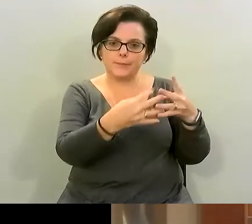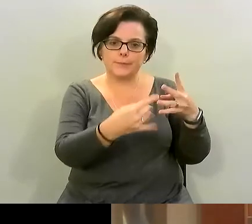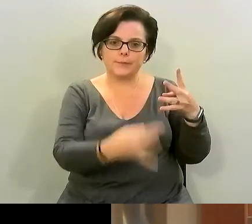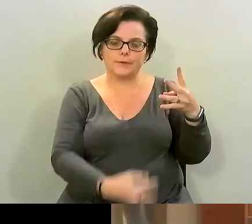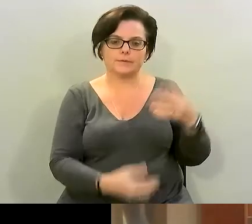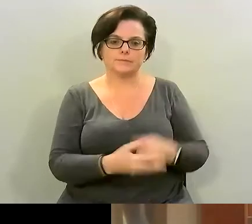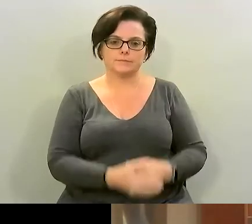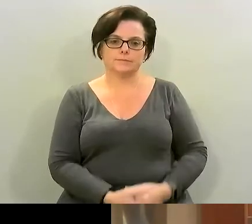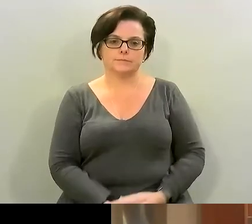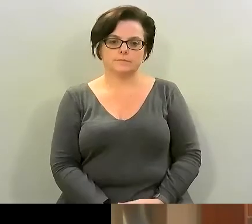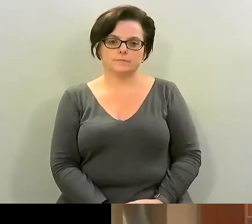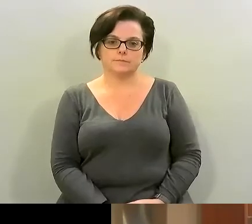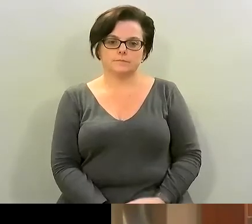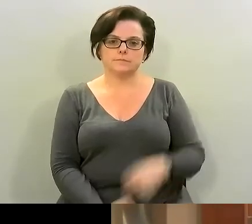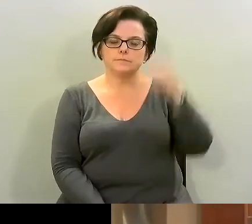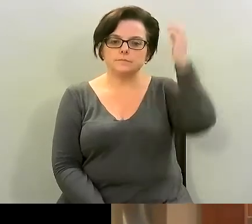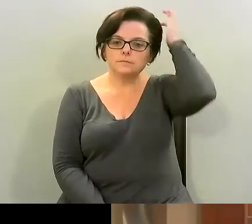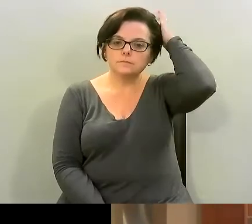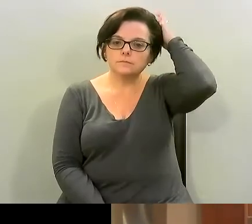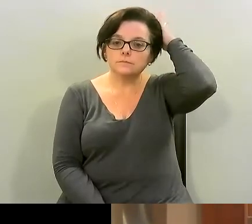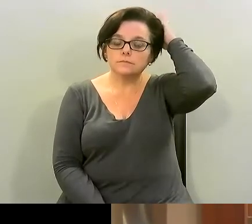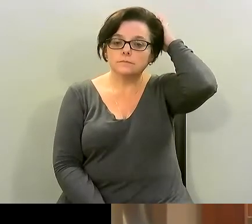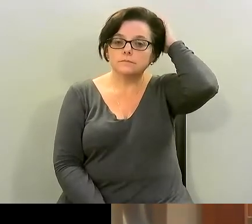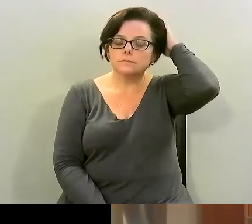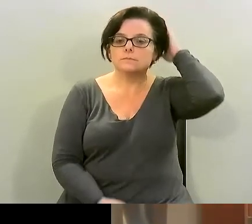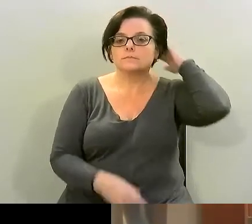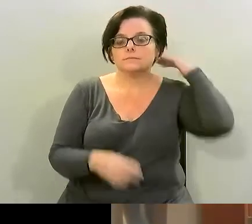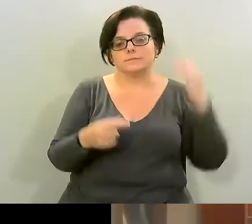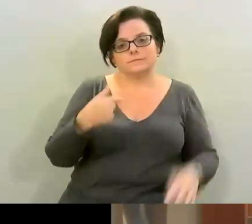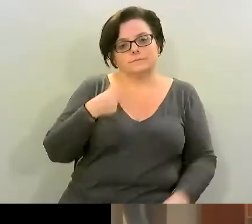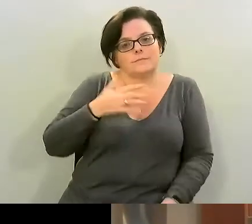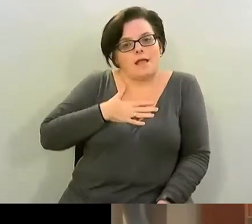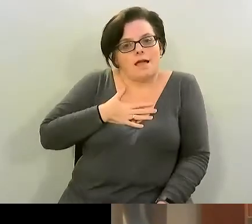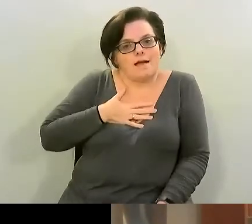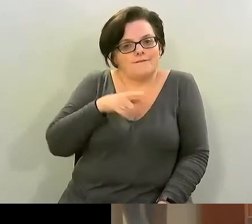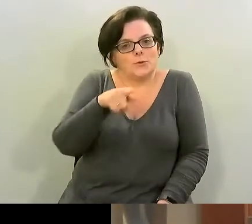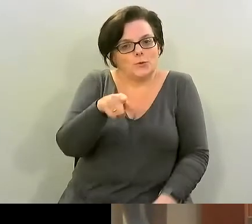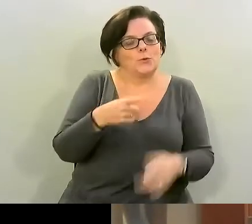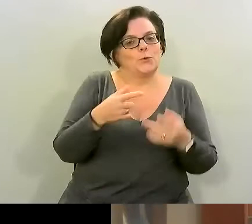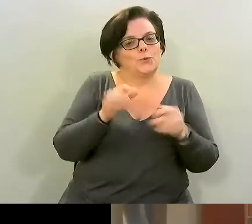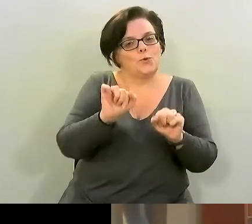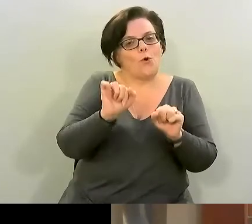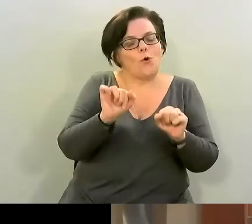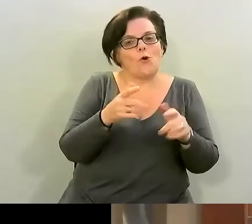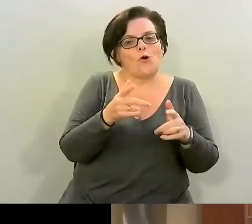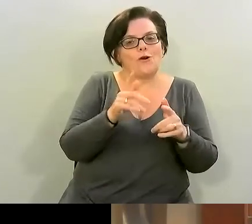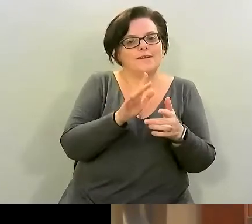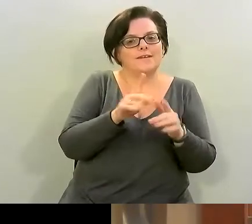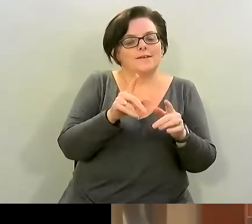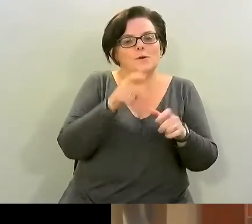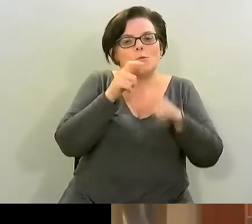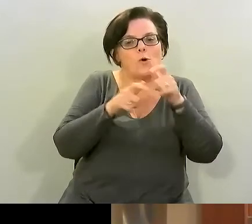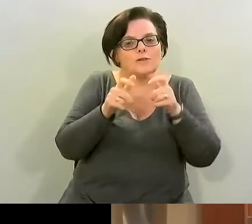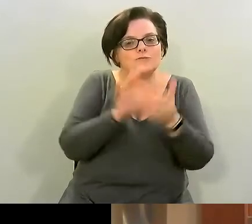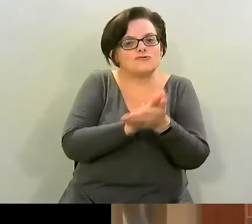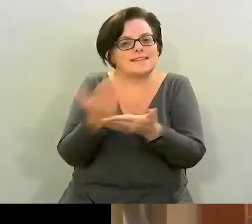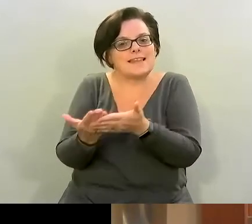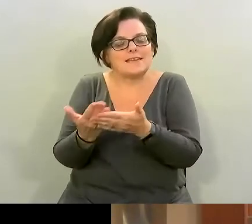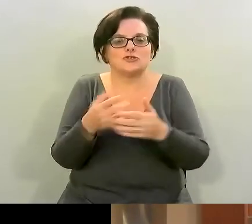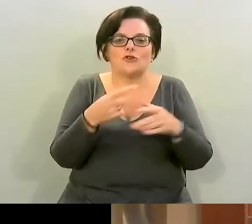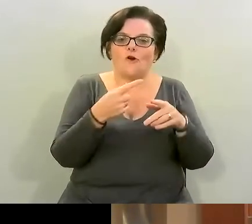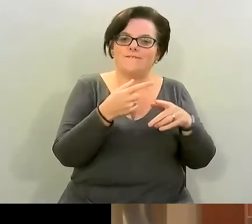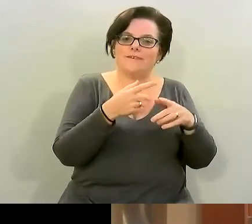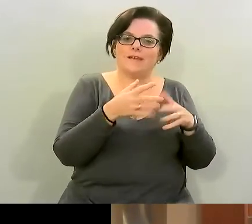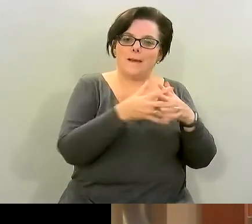and uh brilliant by the way i love the fact that you translate american food names into british as well